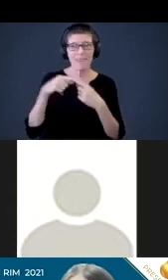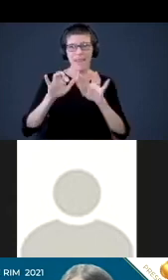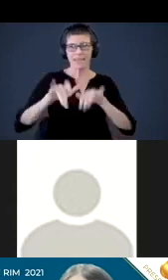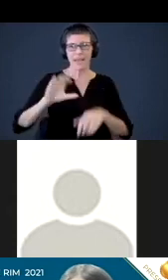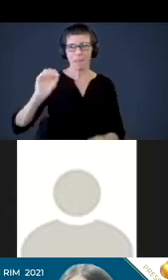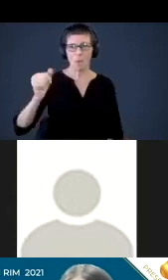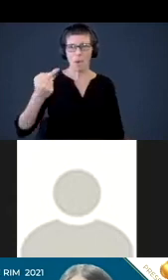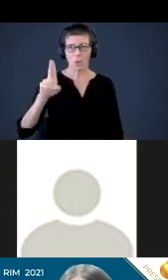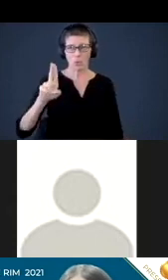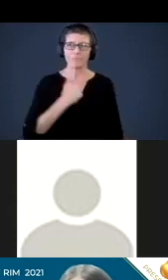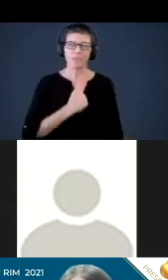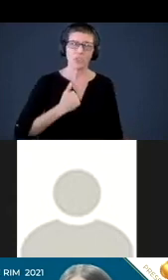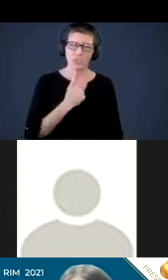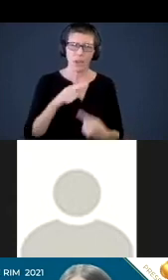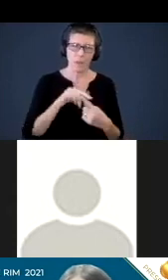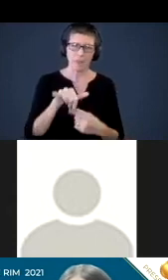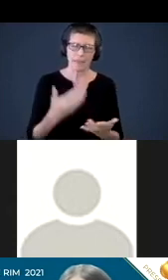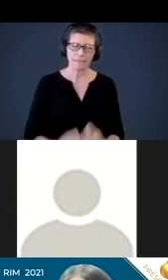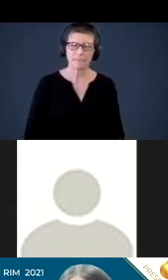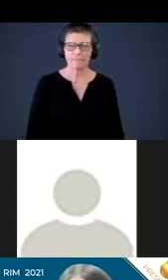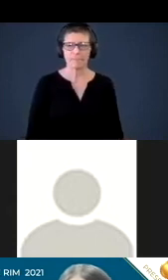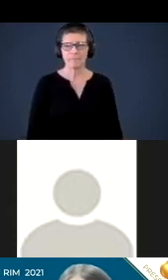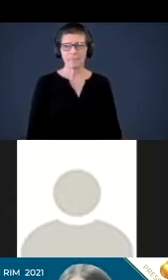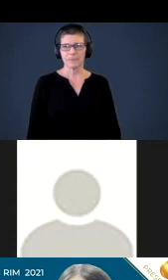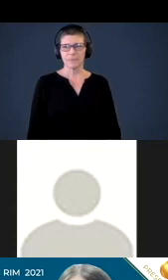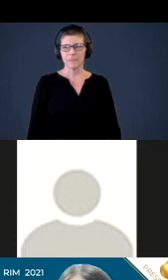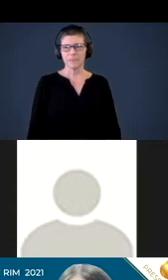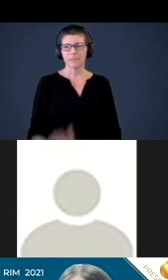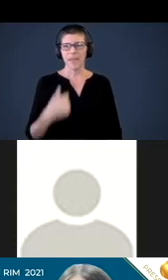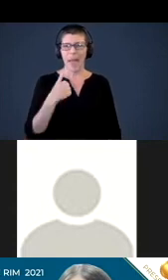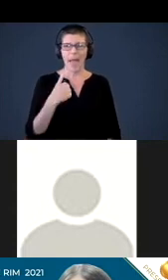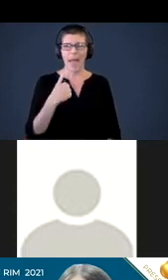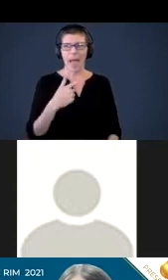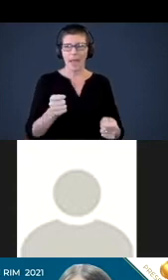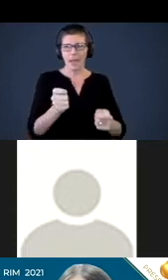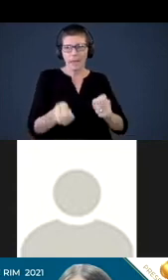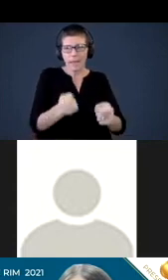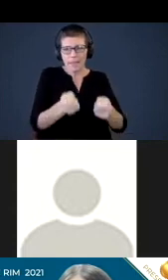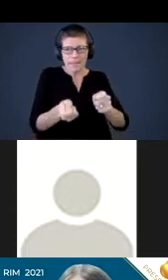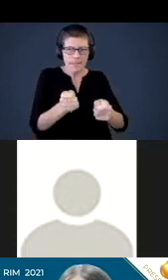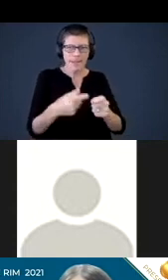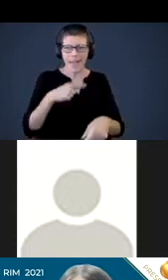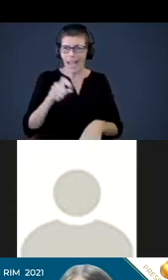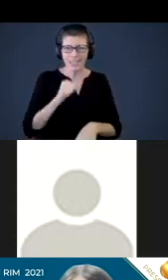sorry about that folks. I tinkered with it. I should have not touched it.